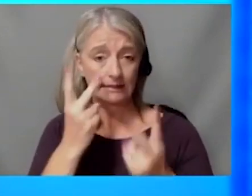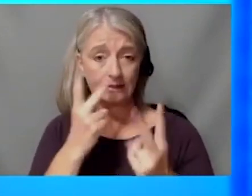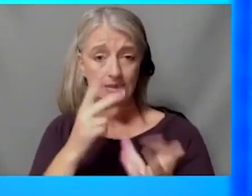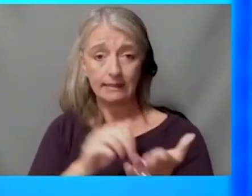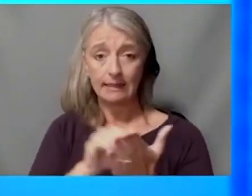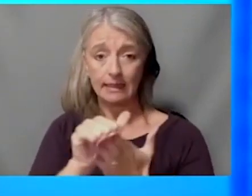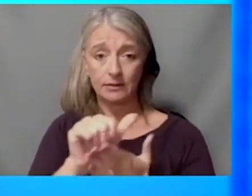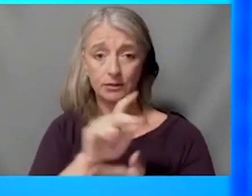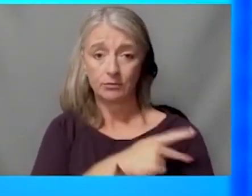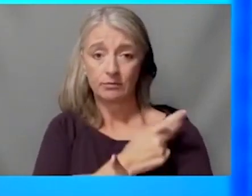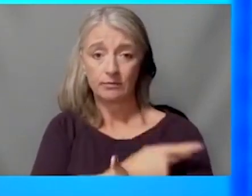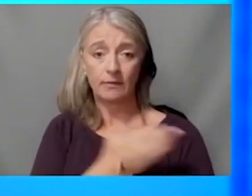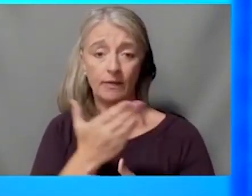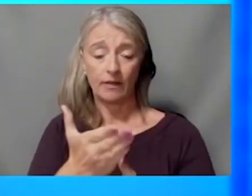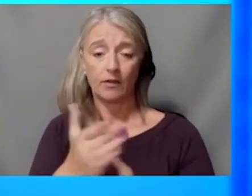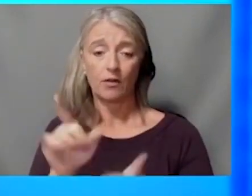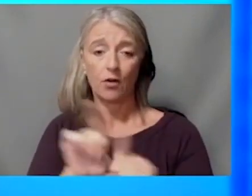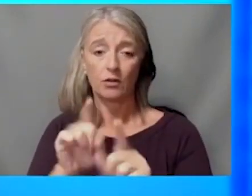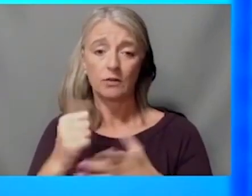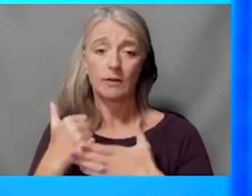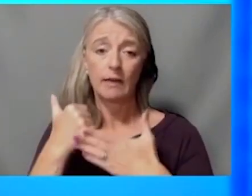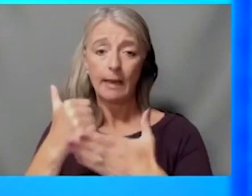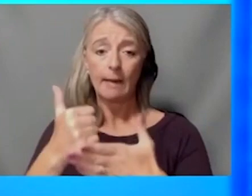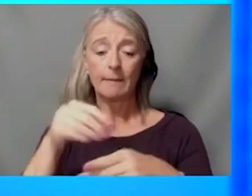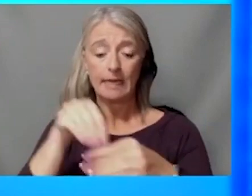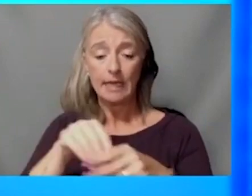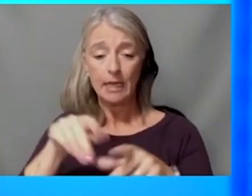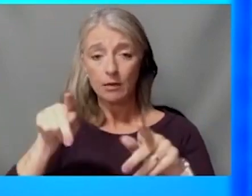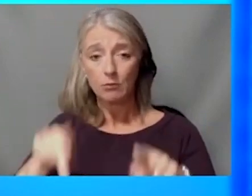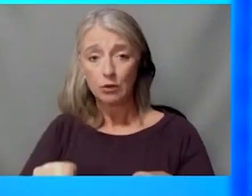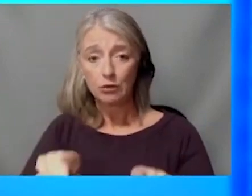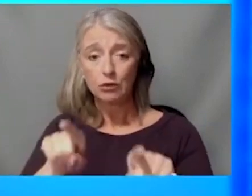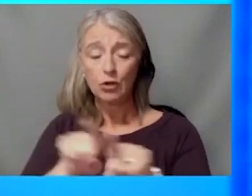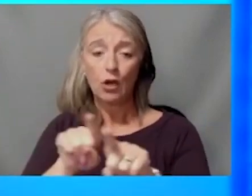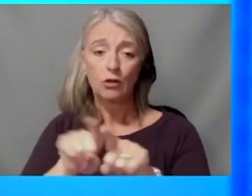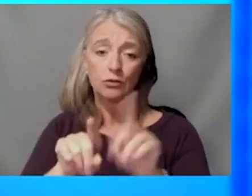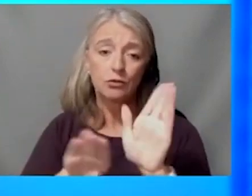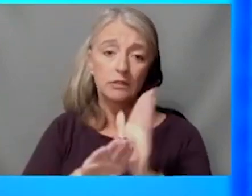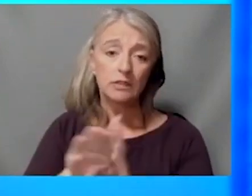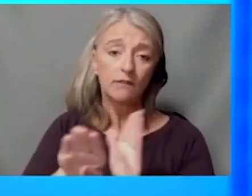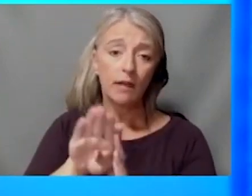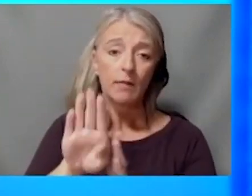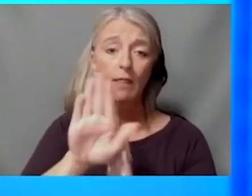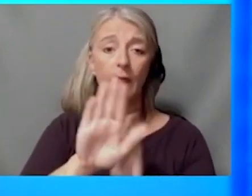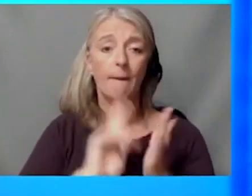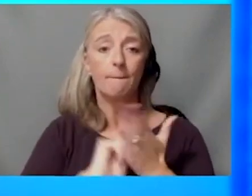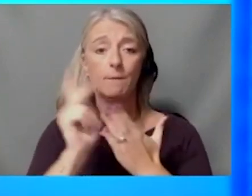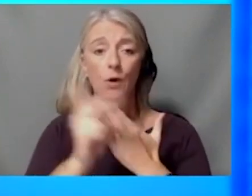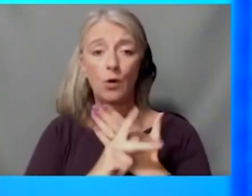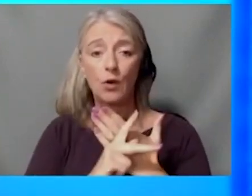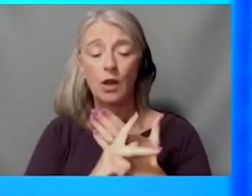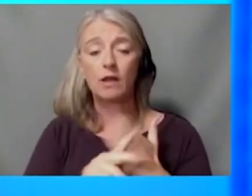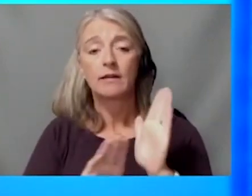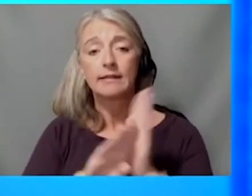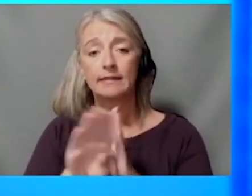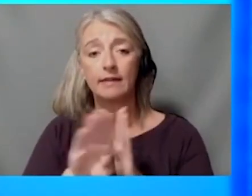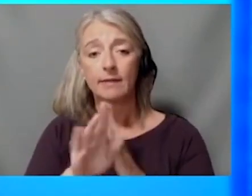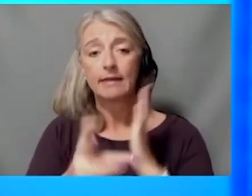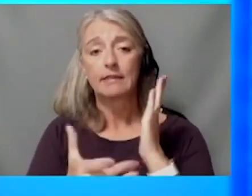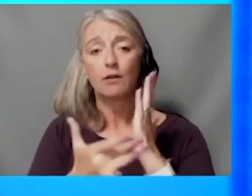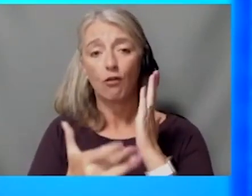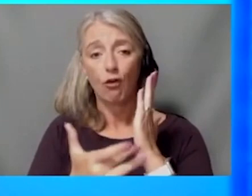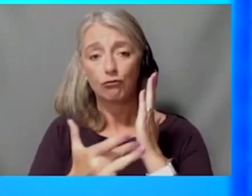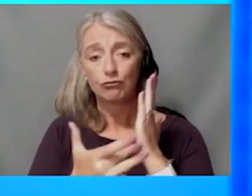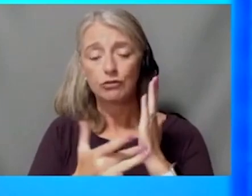And we help also not only in person, but we also help with their development of the entire cancer program, development of the technology. So really, I